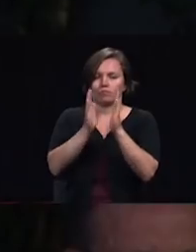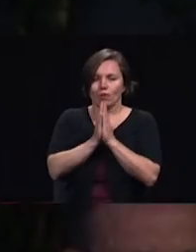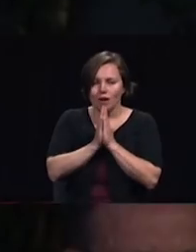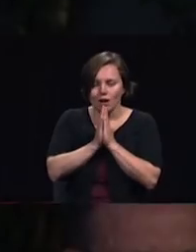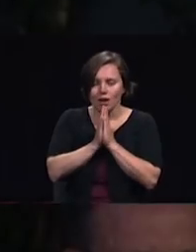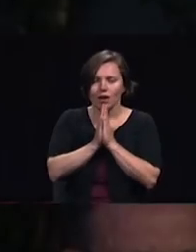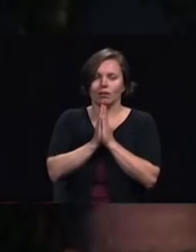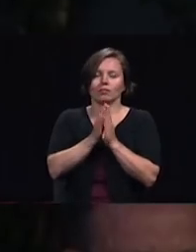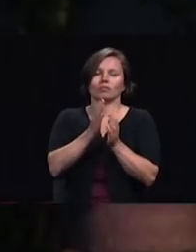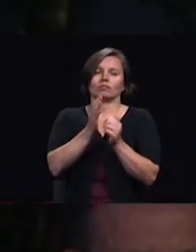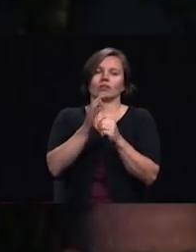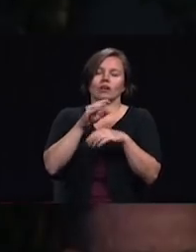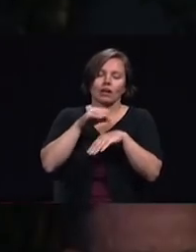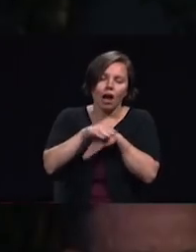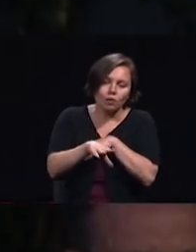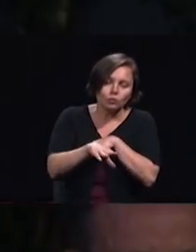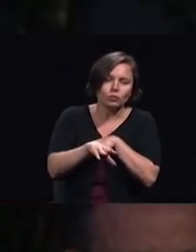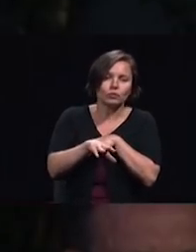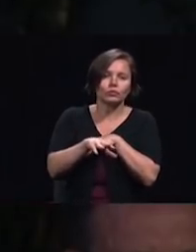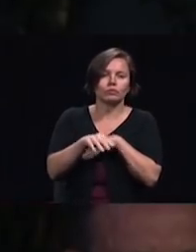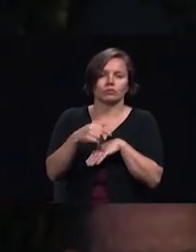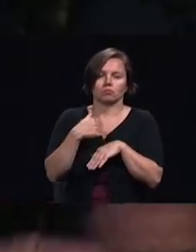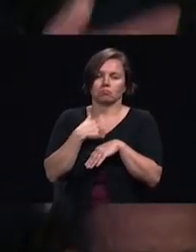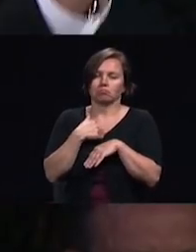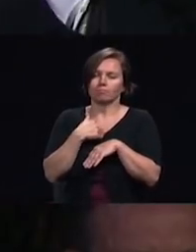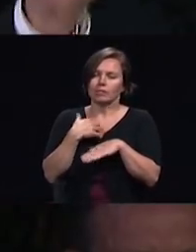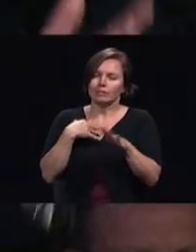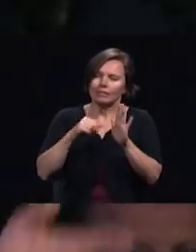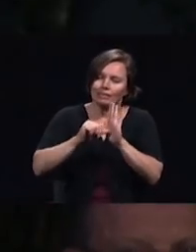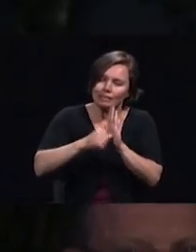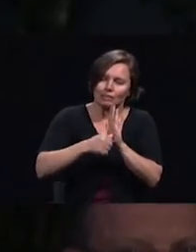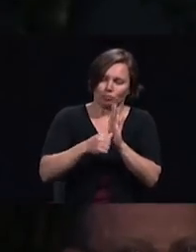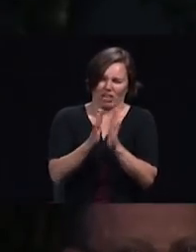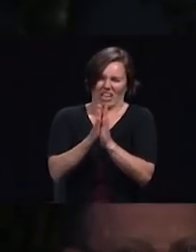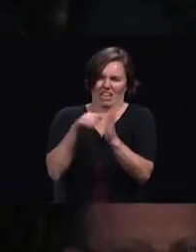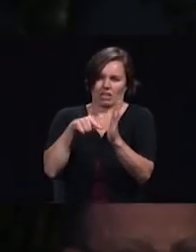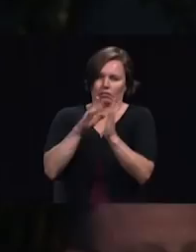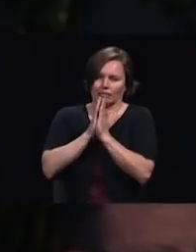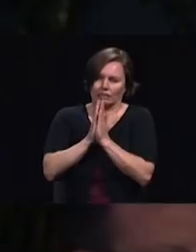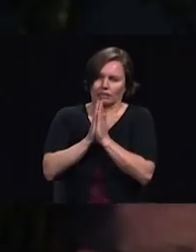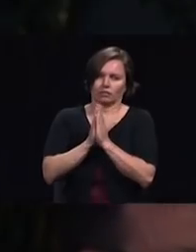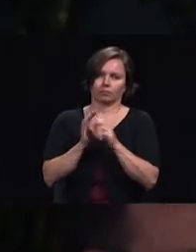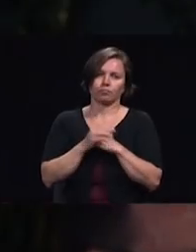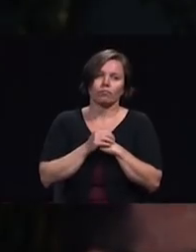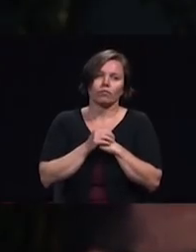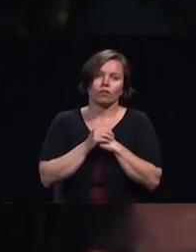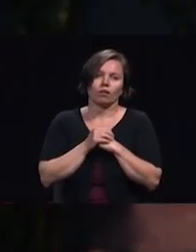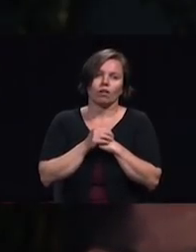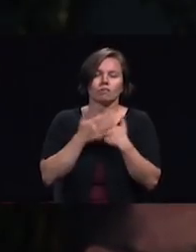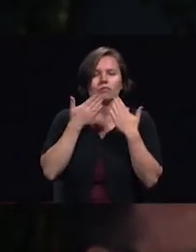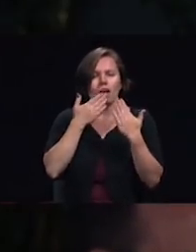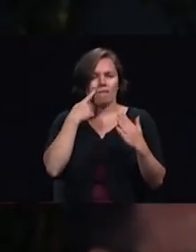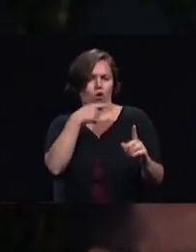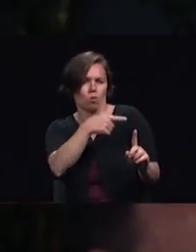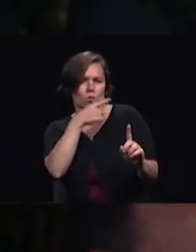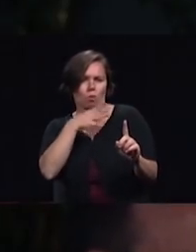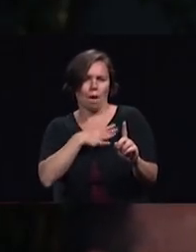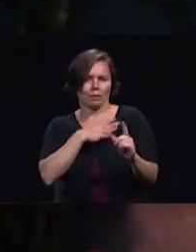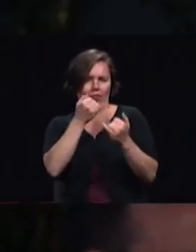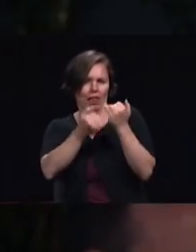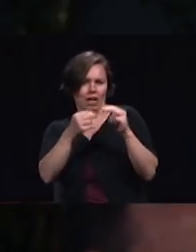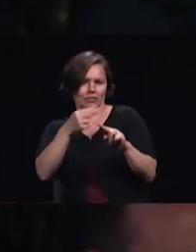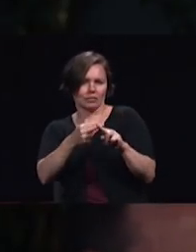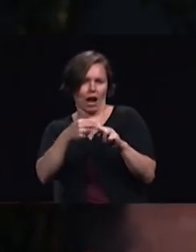let me emphasize the prayer part thank you for what Janet page and so many are doing in emphasizing